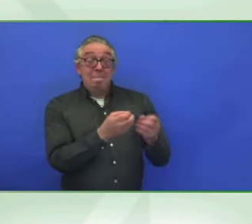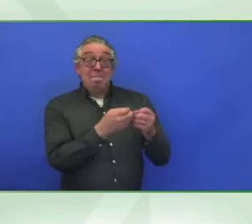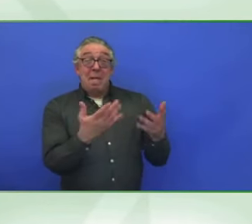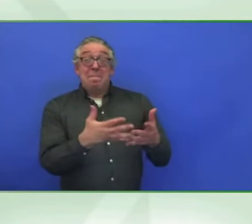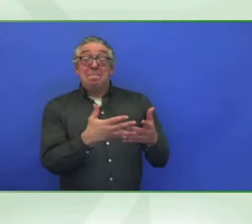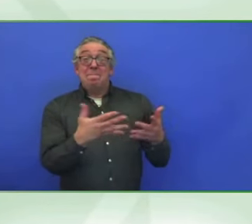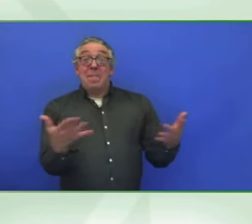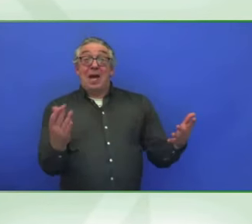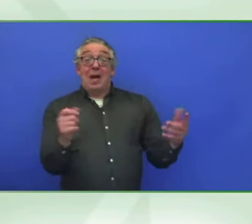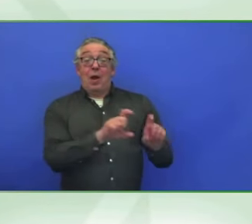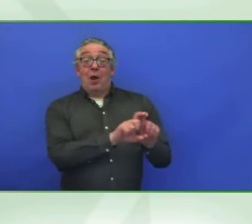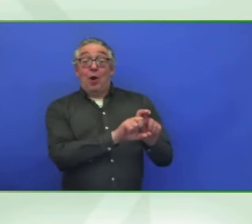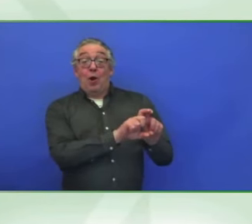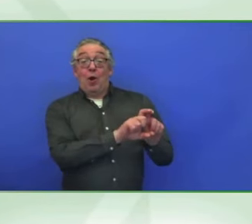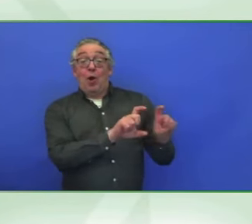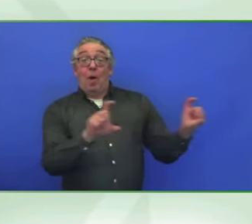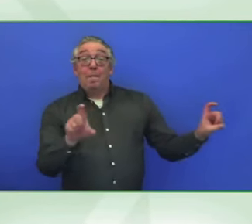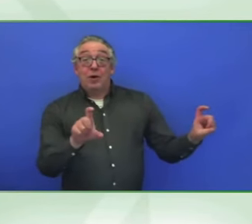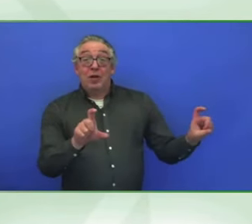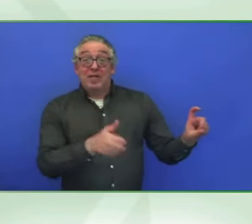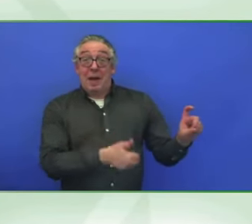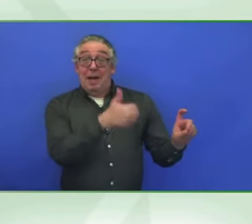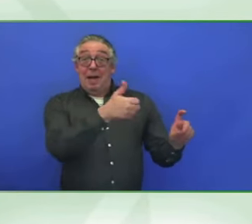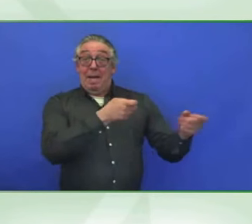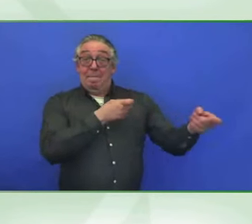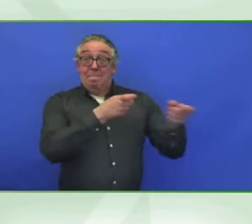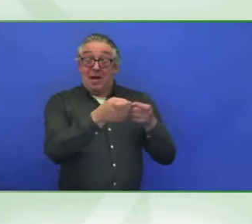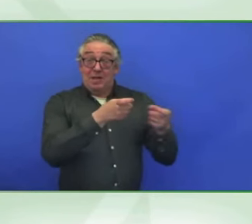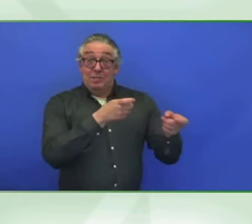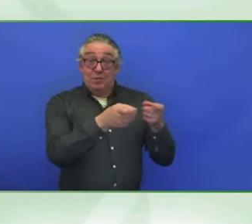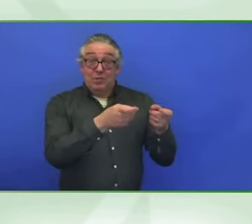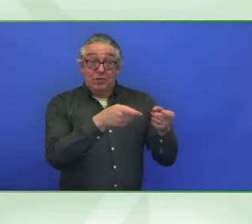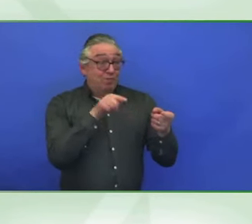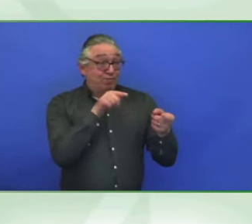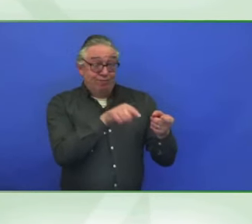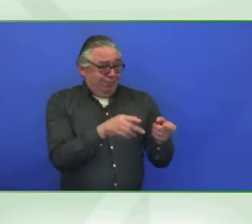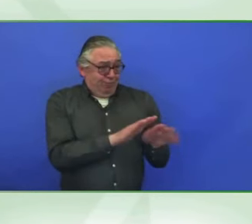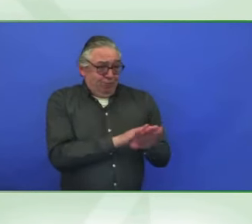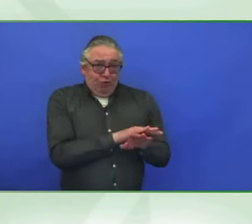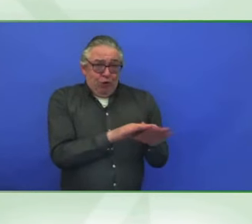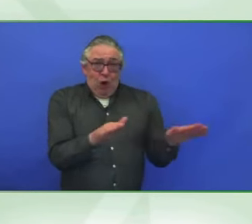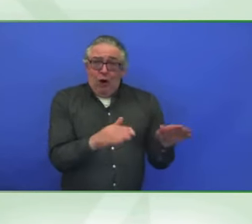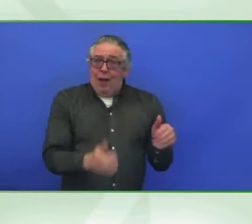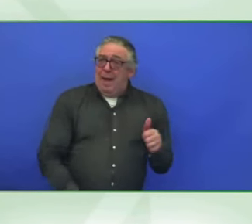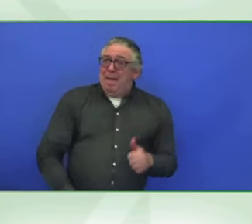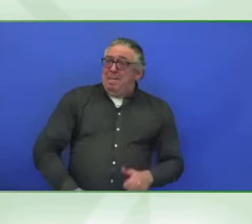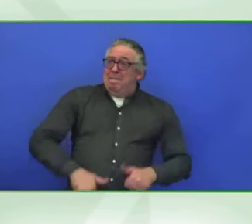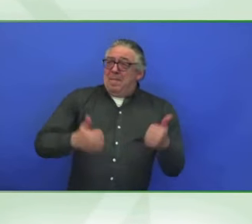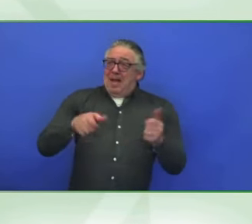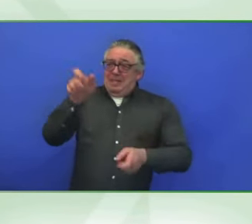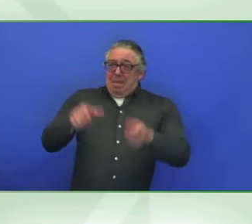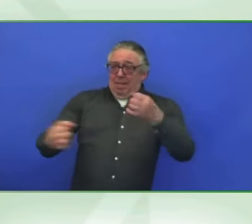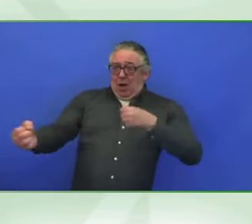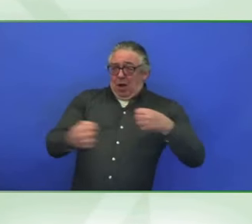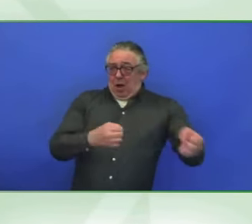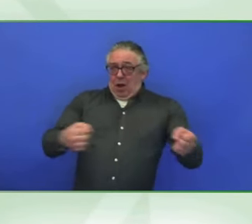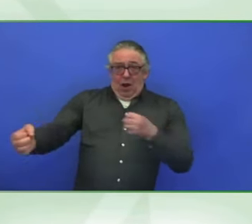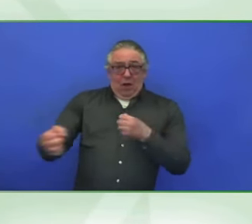and employ the best people who are out in the market? Because if they don't include